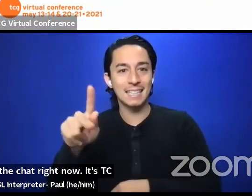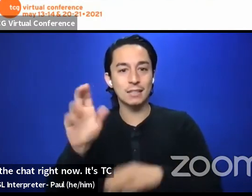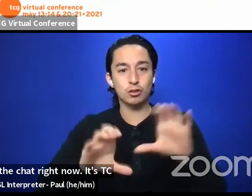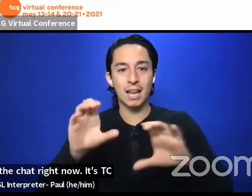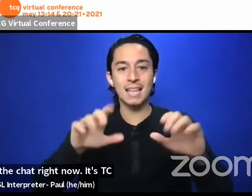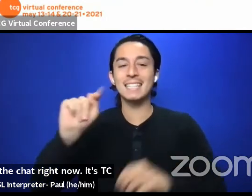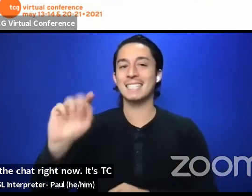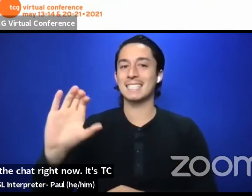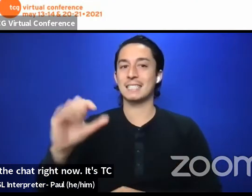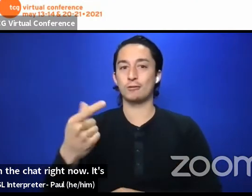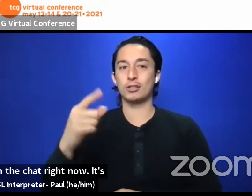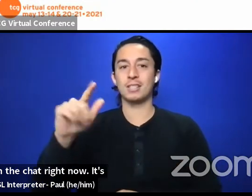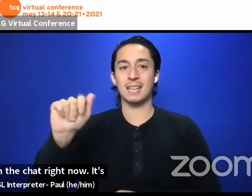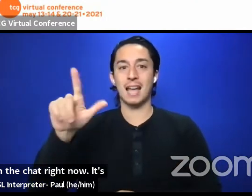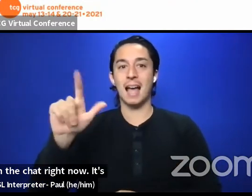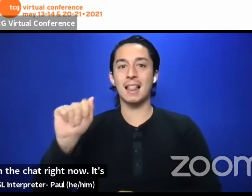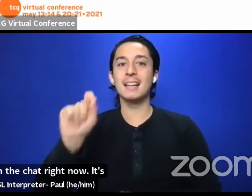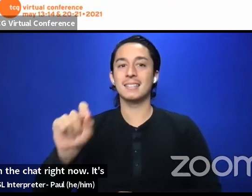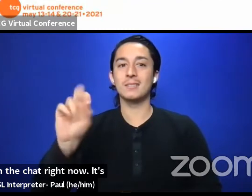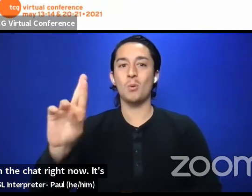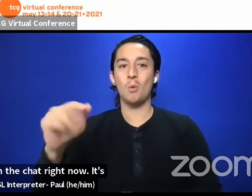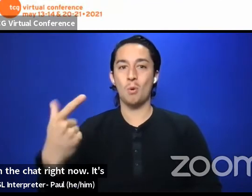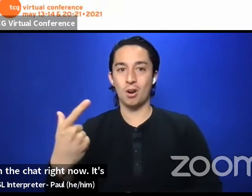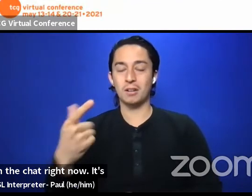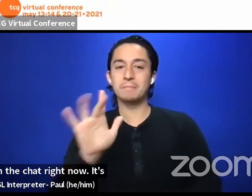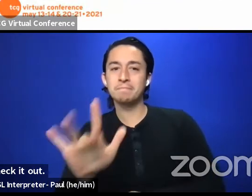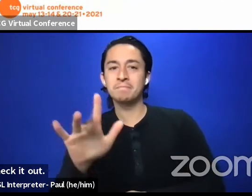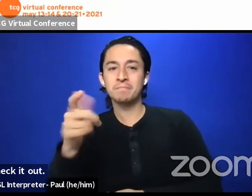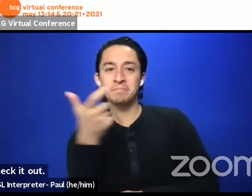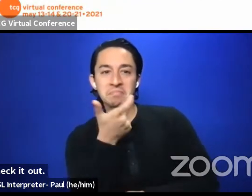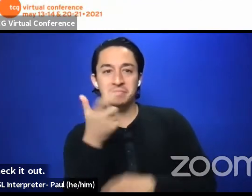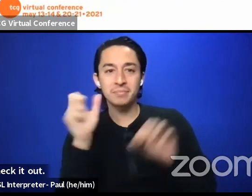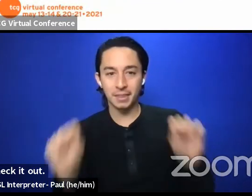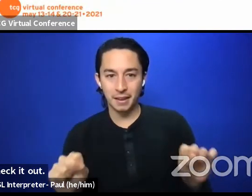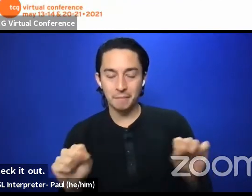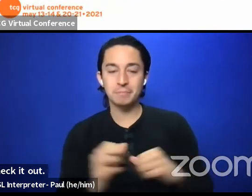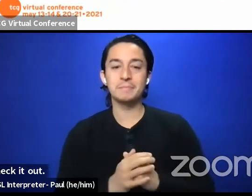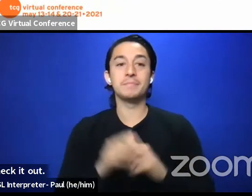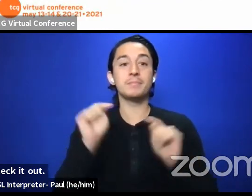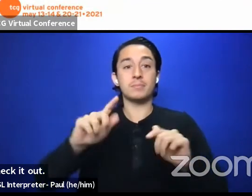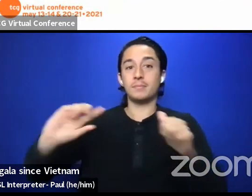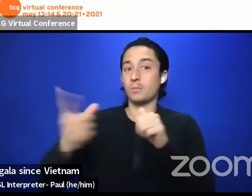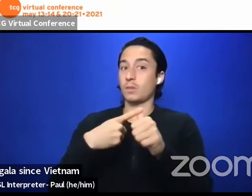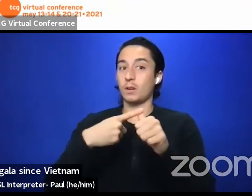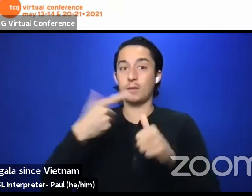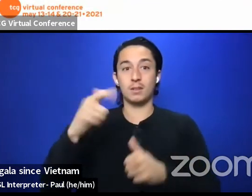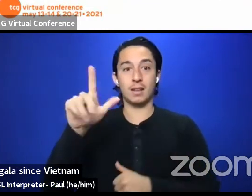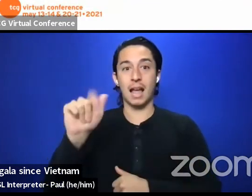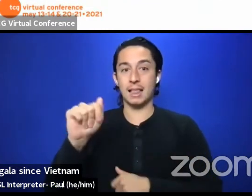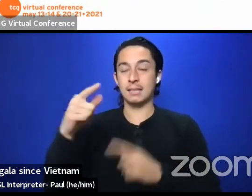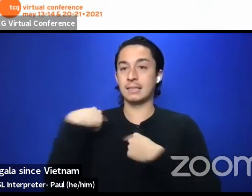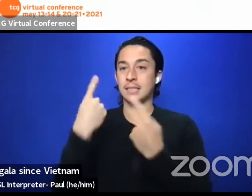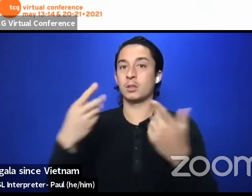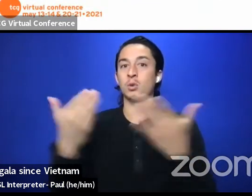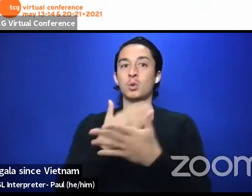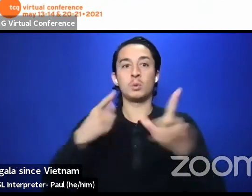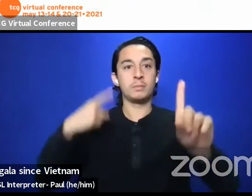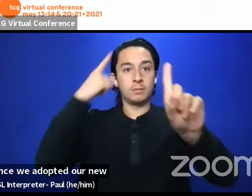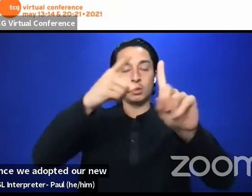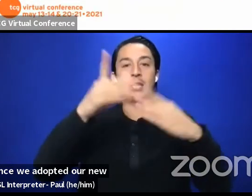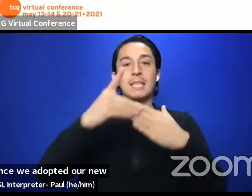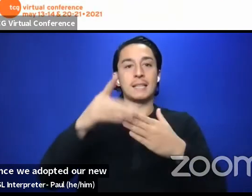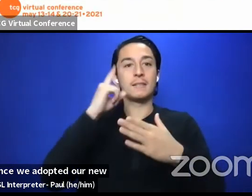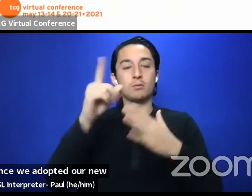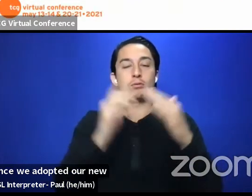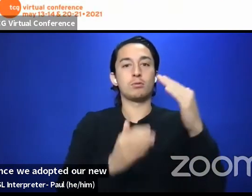.org. Check it out. Also, this was our first gala since we adopted our new mission to lead for a just and thrive